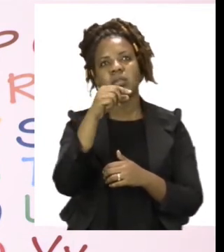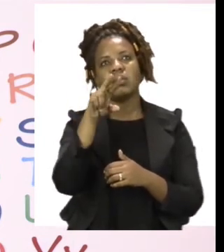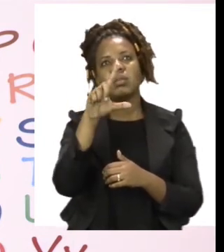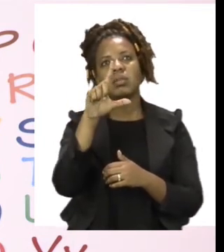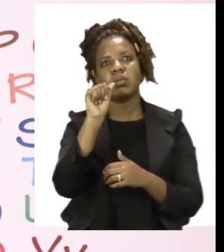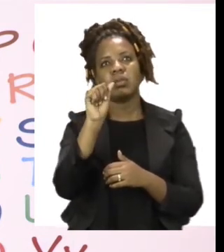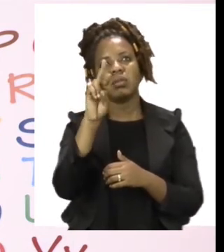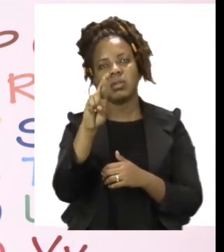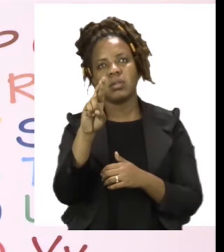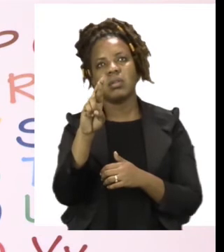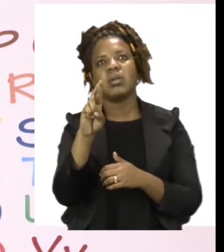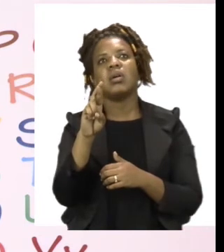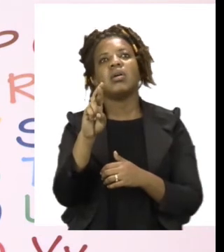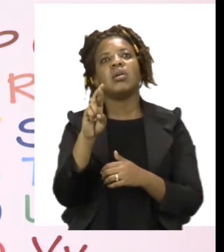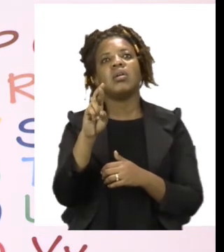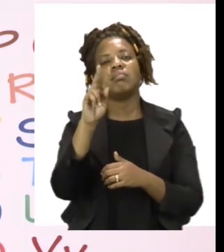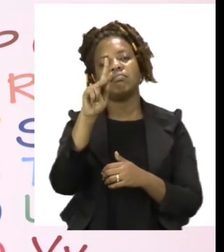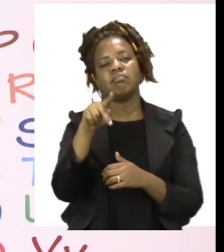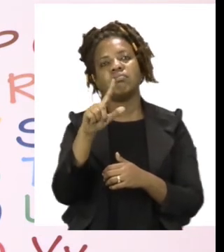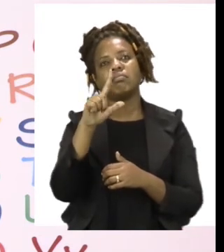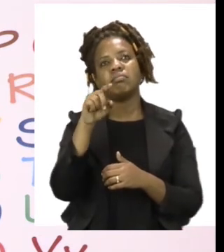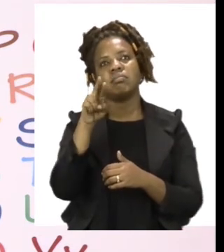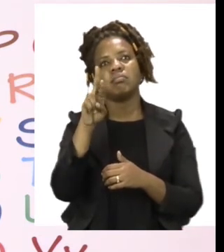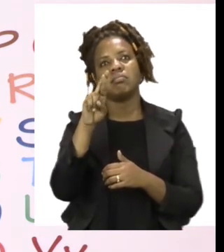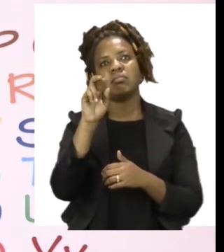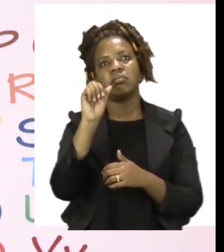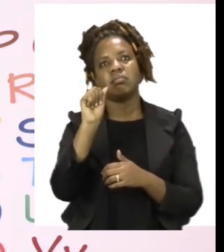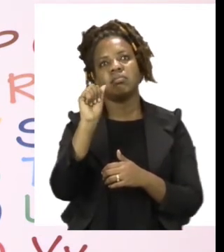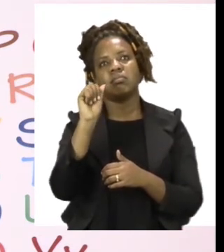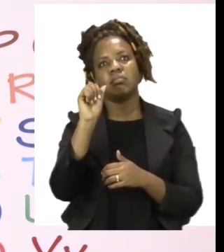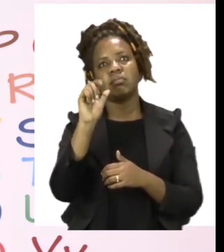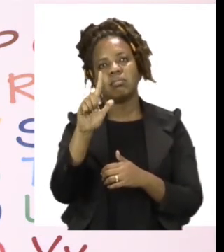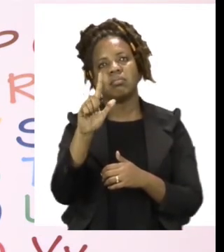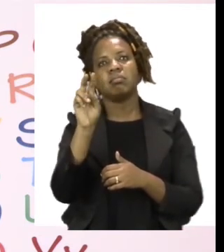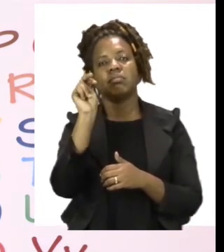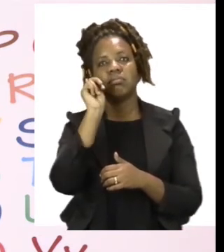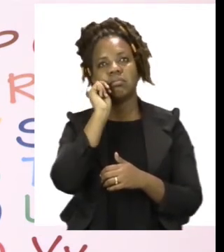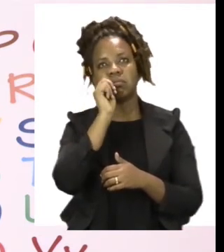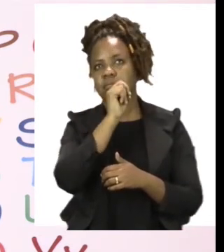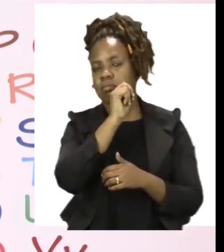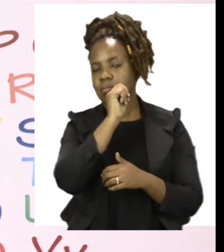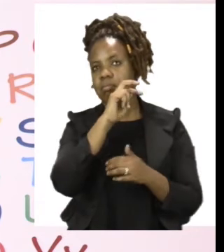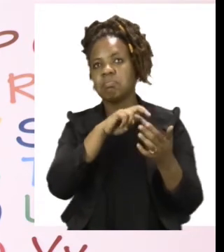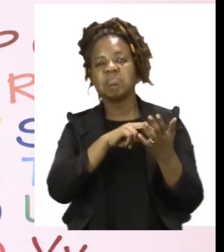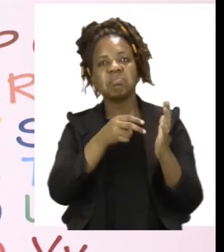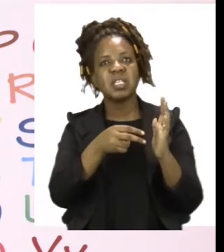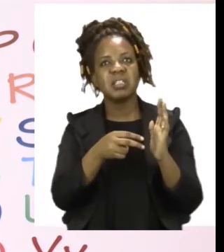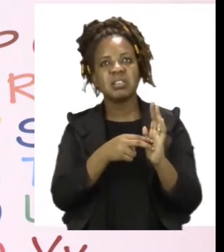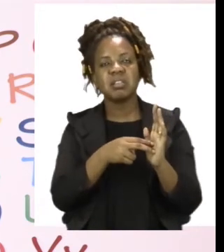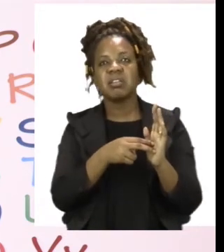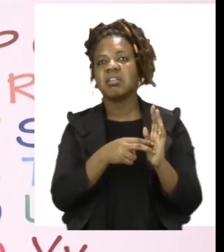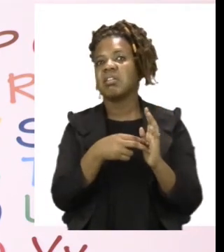have a rule for them. And there are no patterns that we can follow for the noun. We know that if we